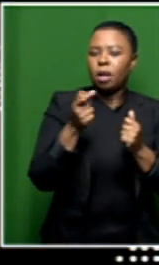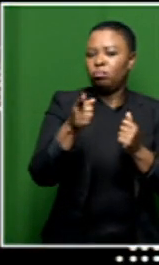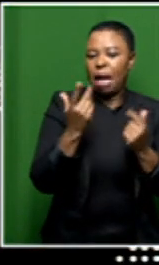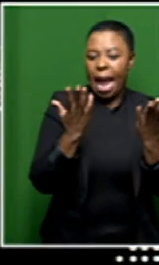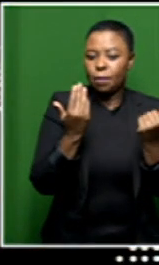expect at what sabc